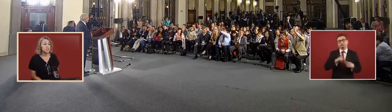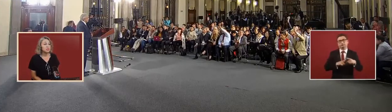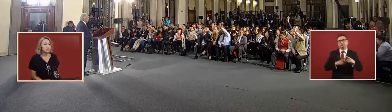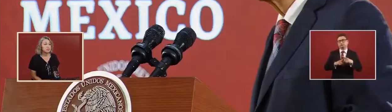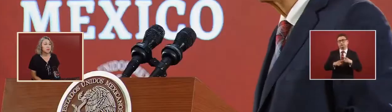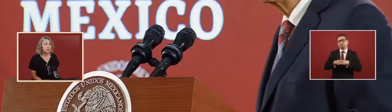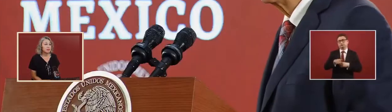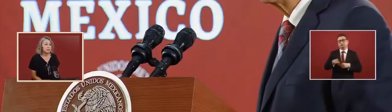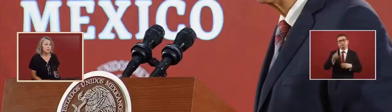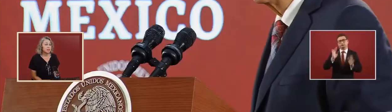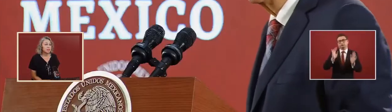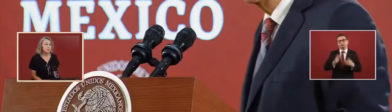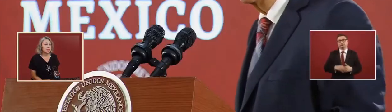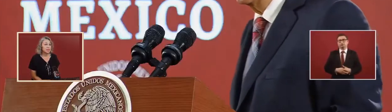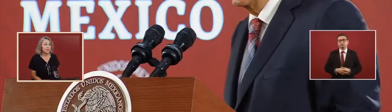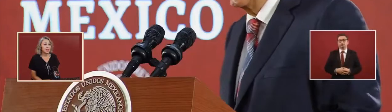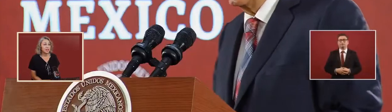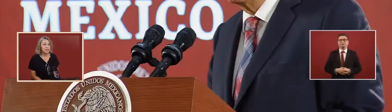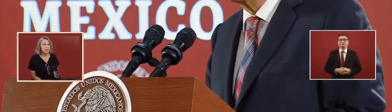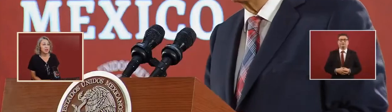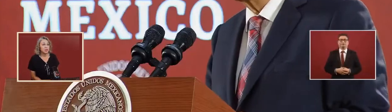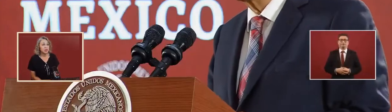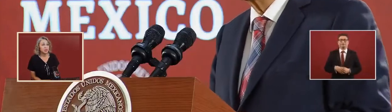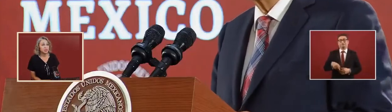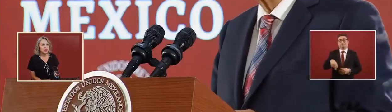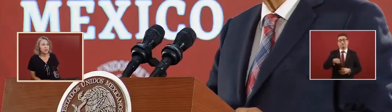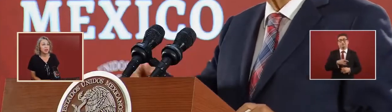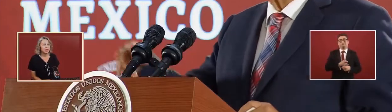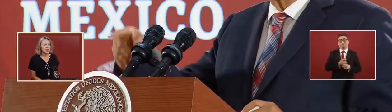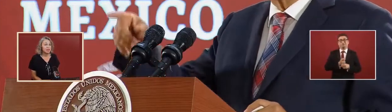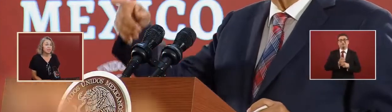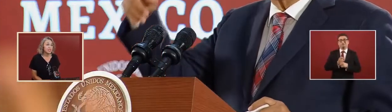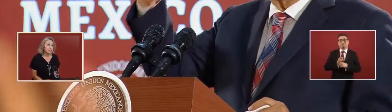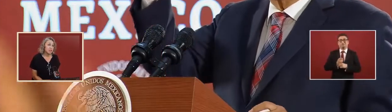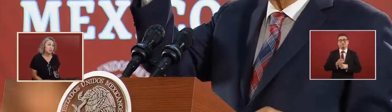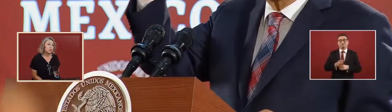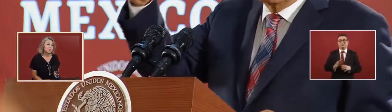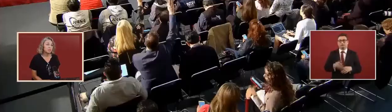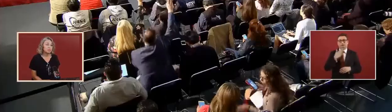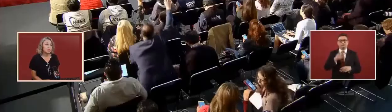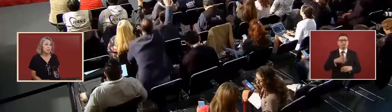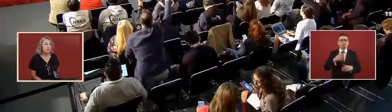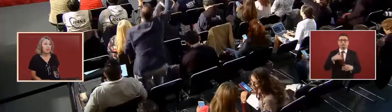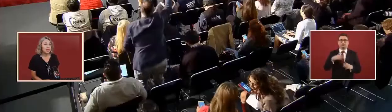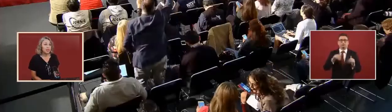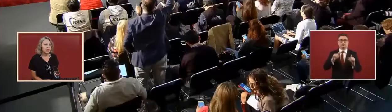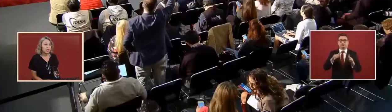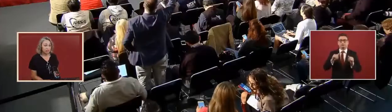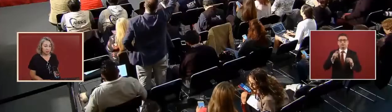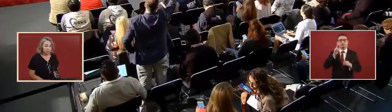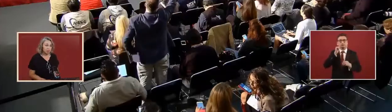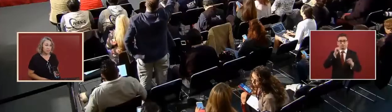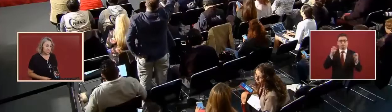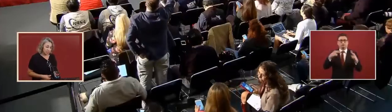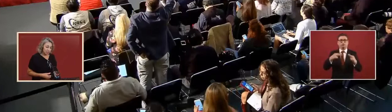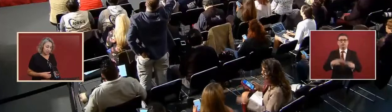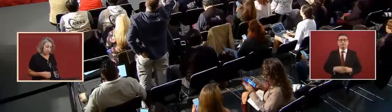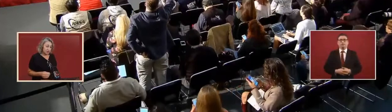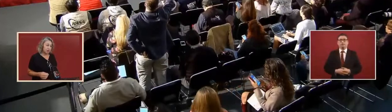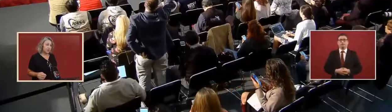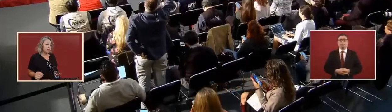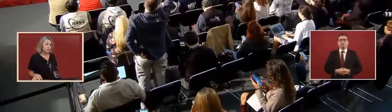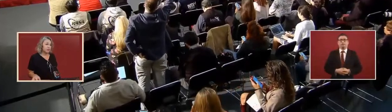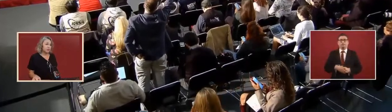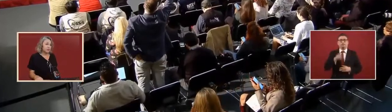I'll give you that homework to figure out and investigate who okay I've got to go we'll see each other tomorrow tomorrow